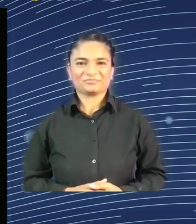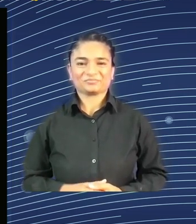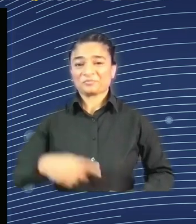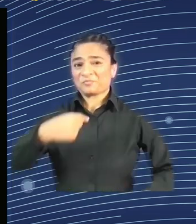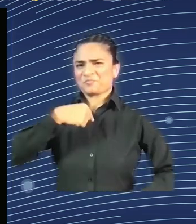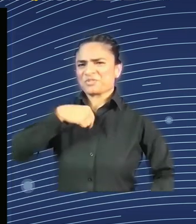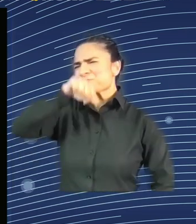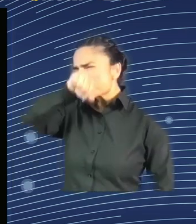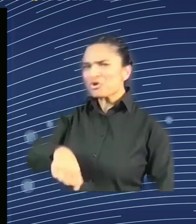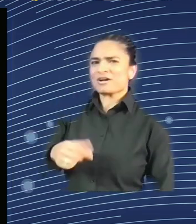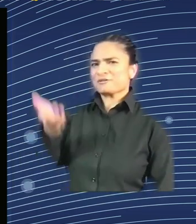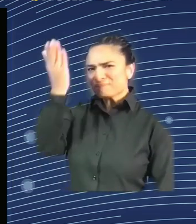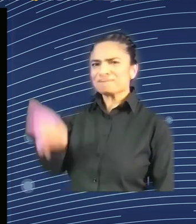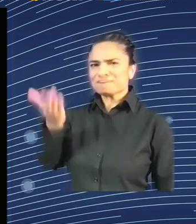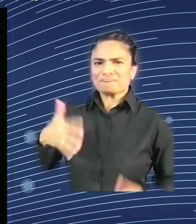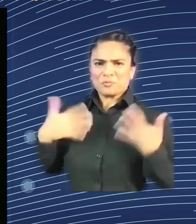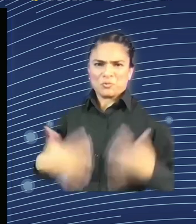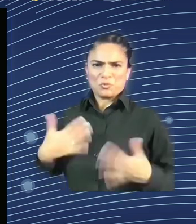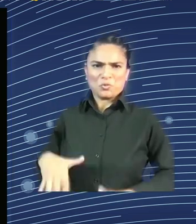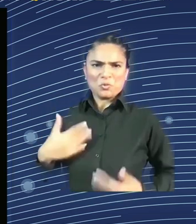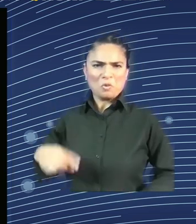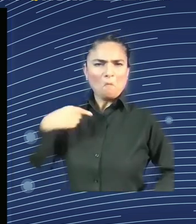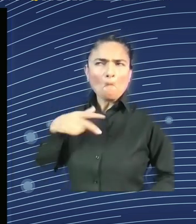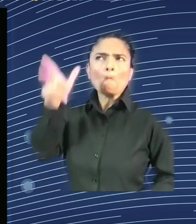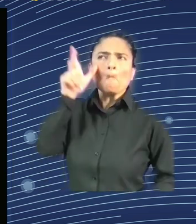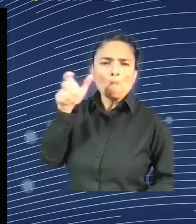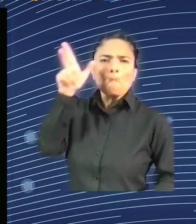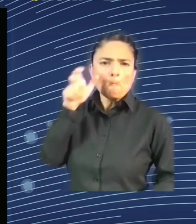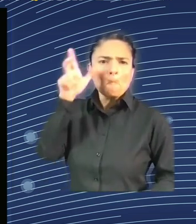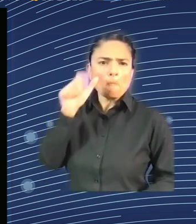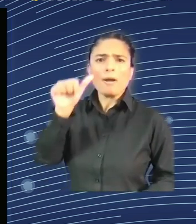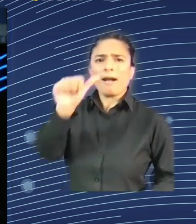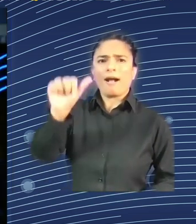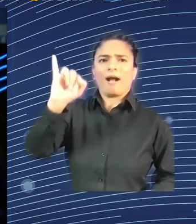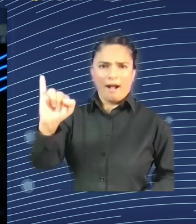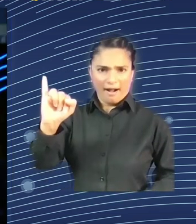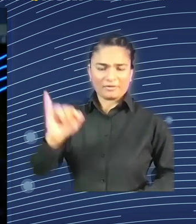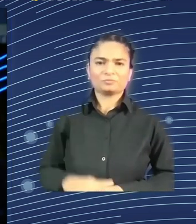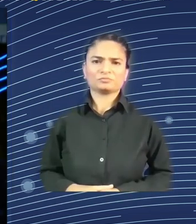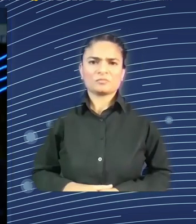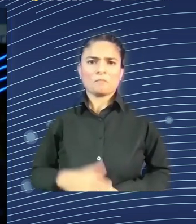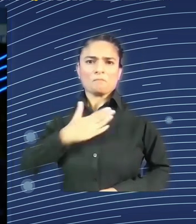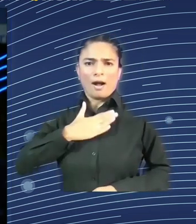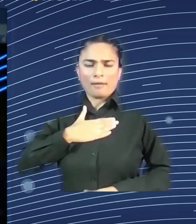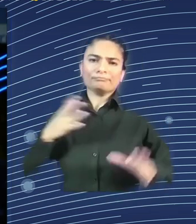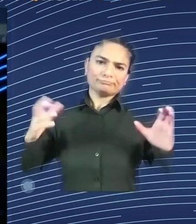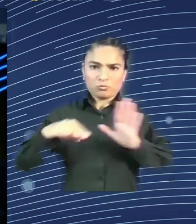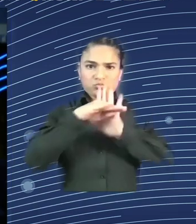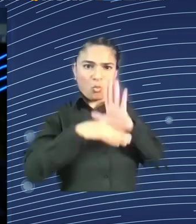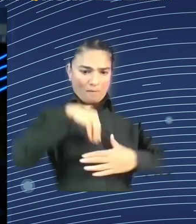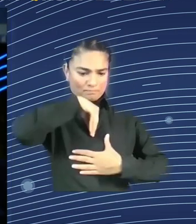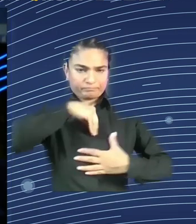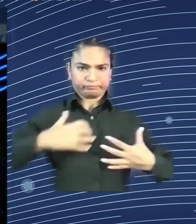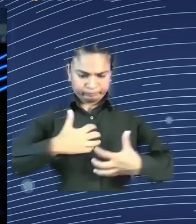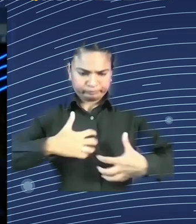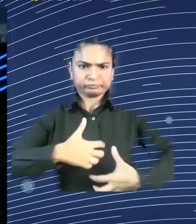but my programmer has not told me exactly what it is. Maybe your programmer had a good reason. In that case,